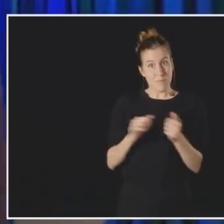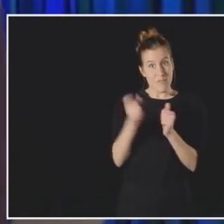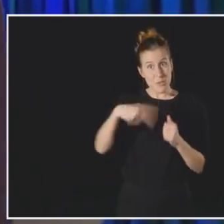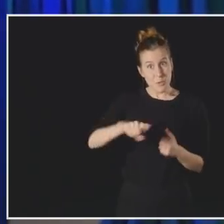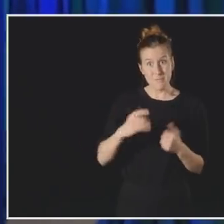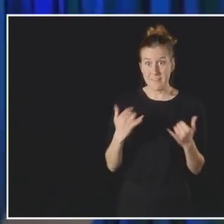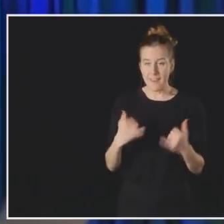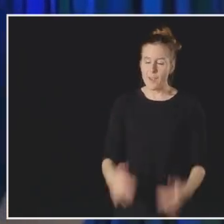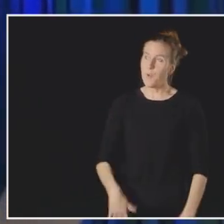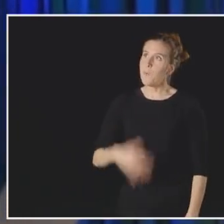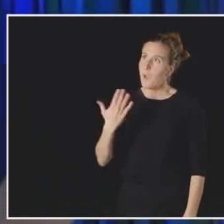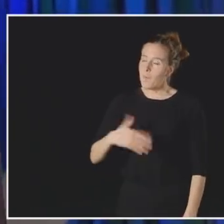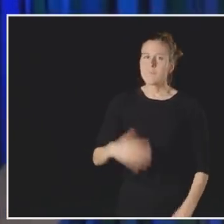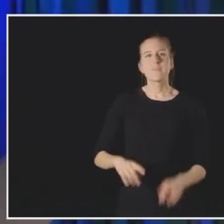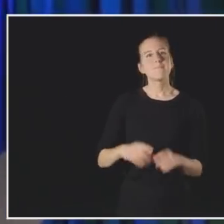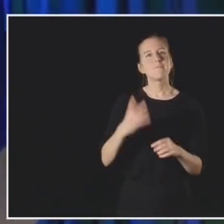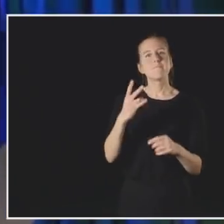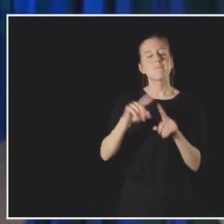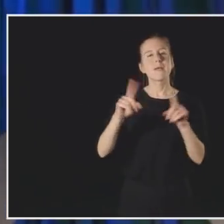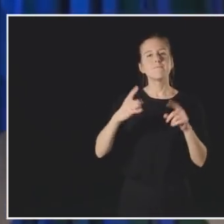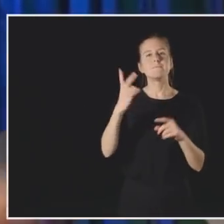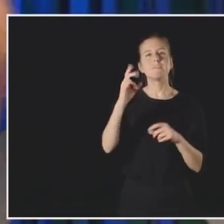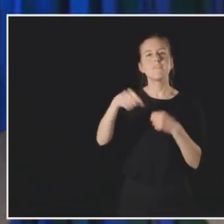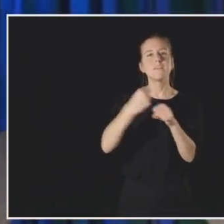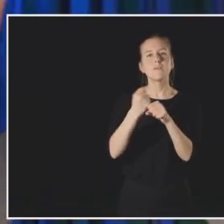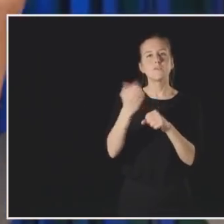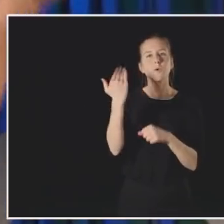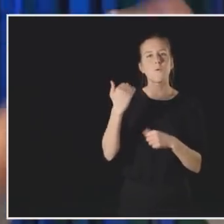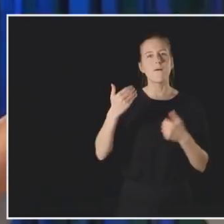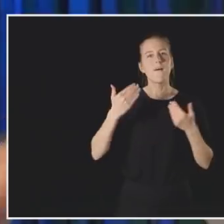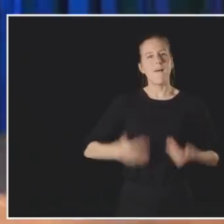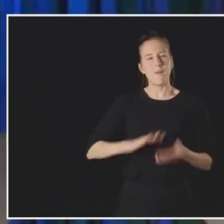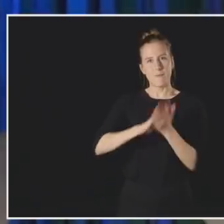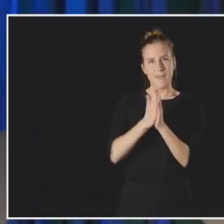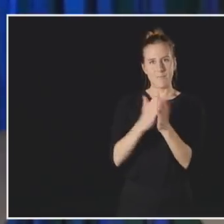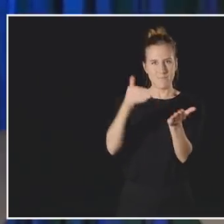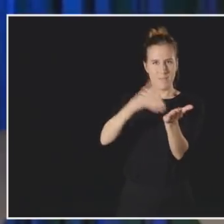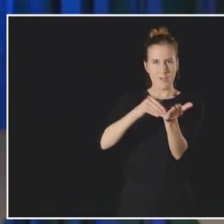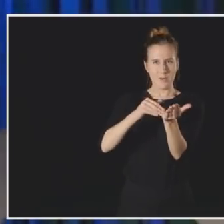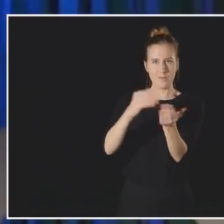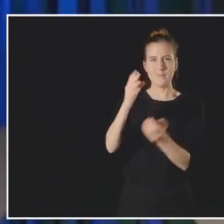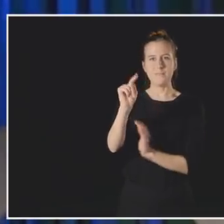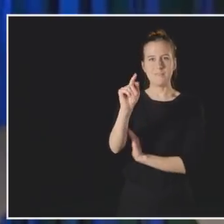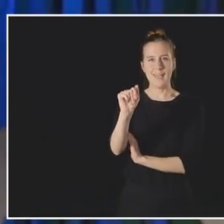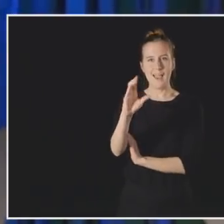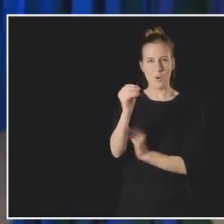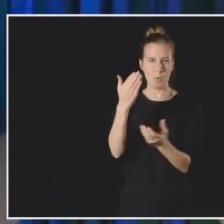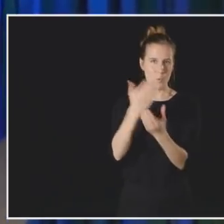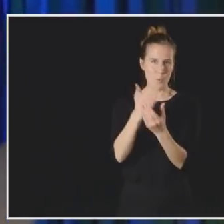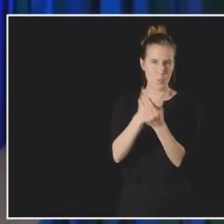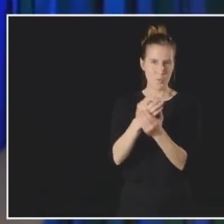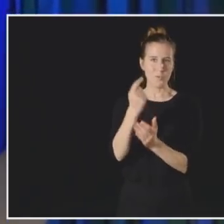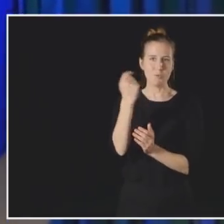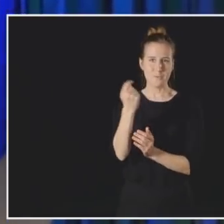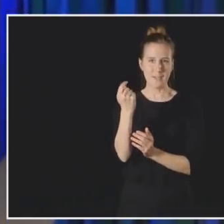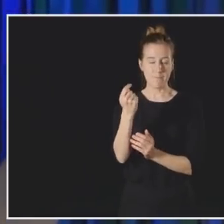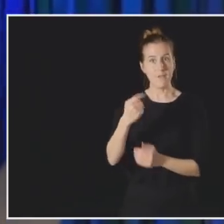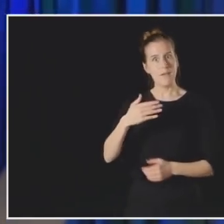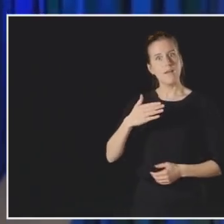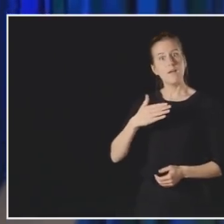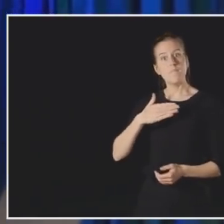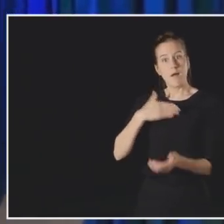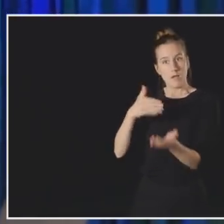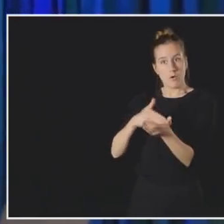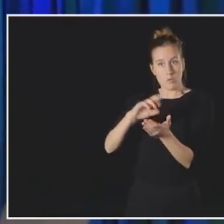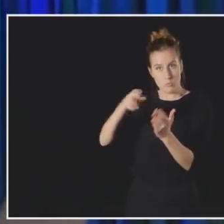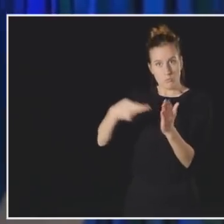Seven years ago, I became Dr. Taco Tuesday. As a family practice doc and